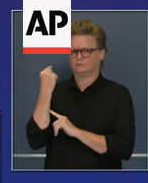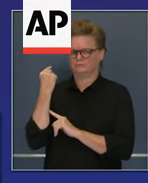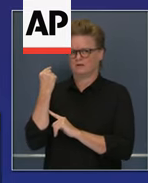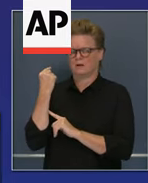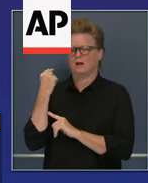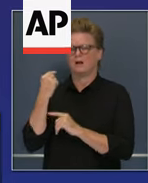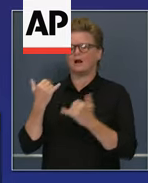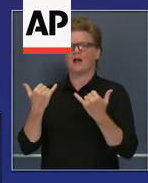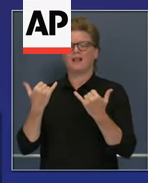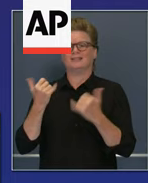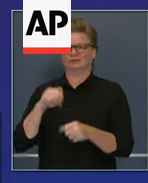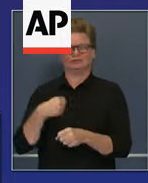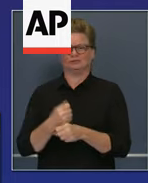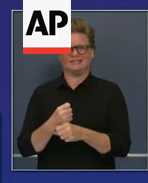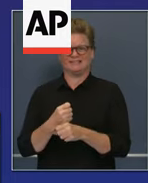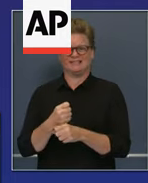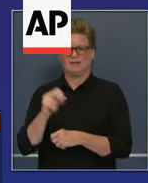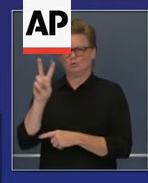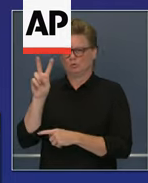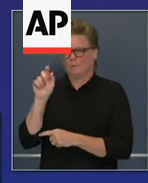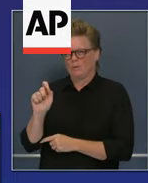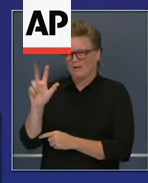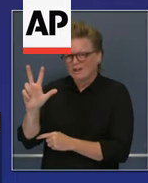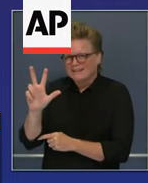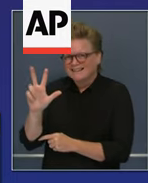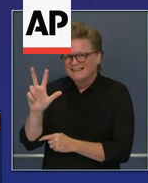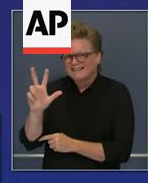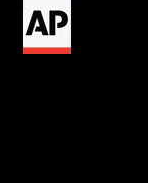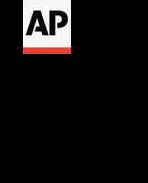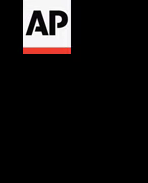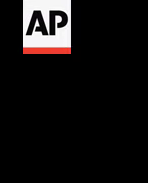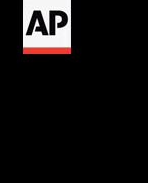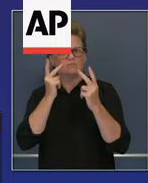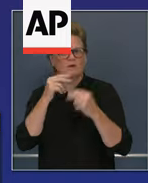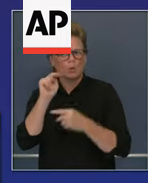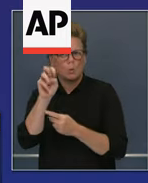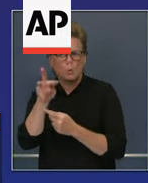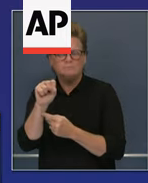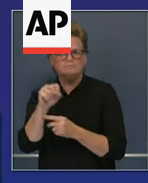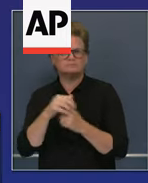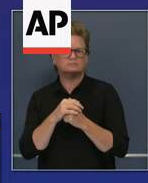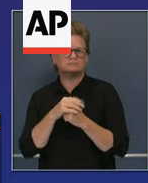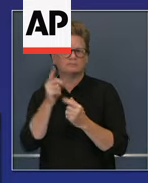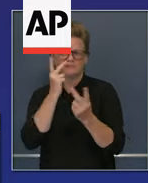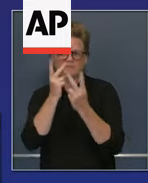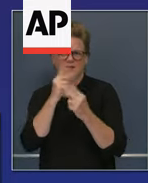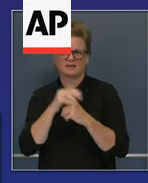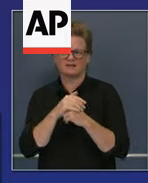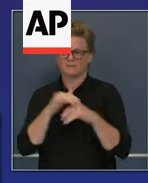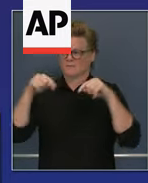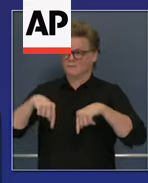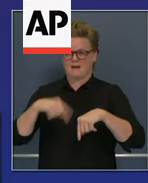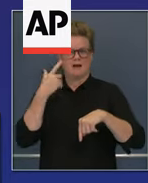just shy of 2.3 million acres have been burned this year. Across the state though we continue